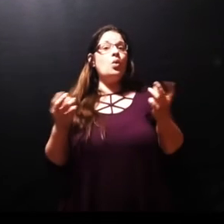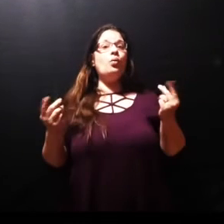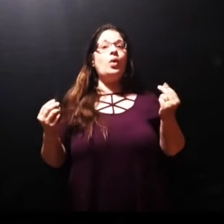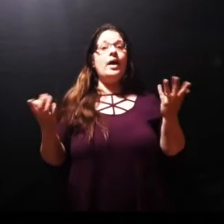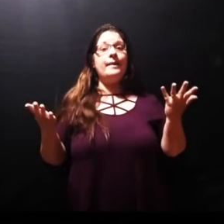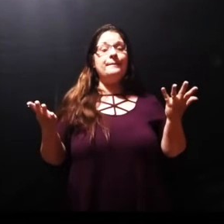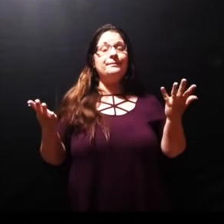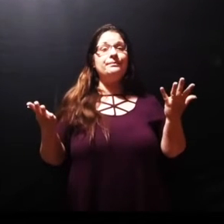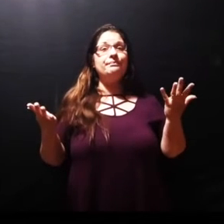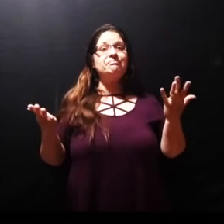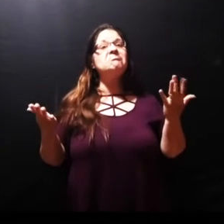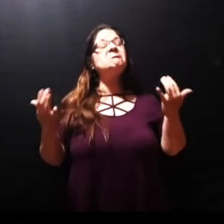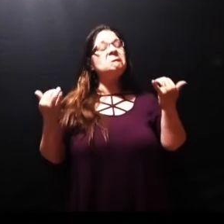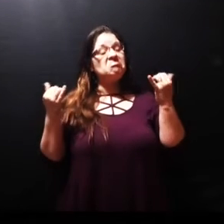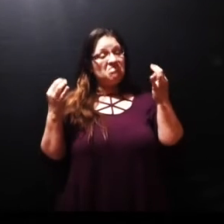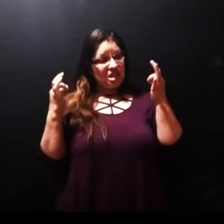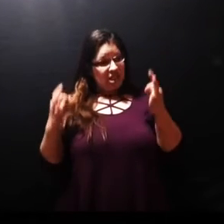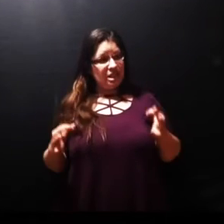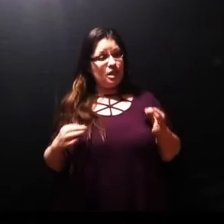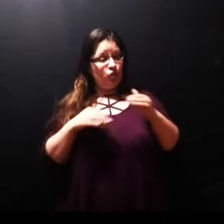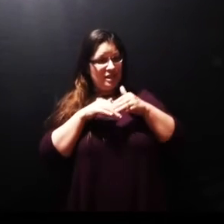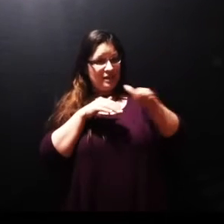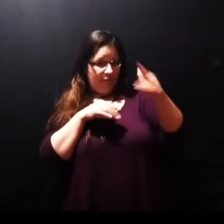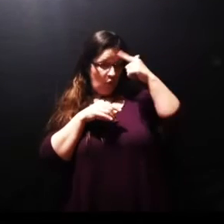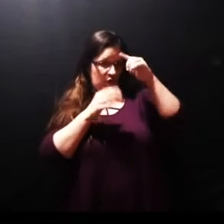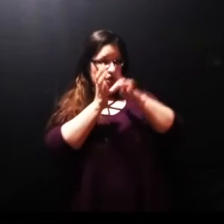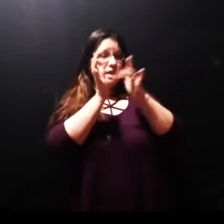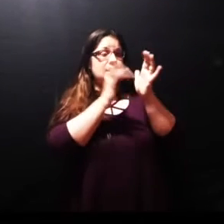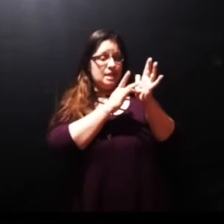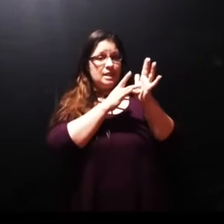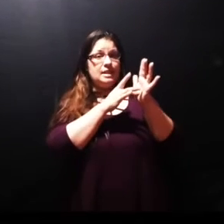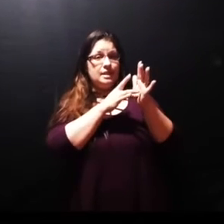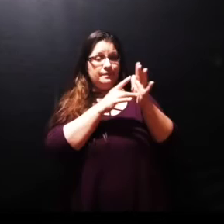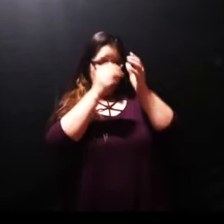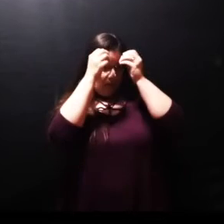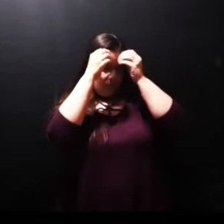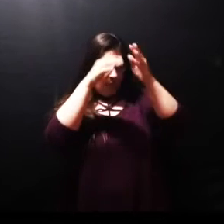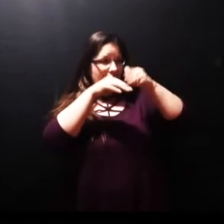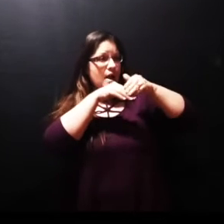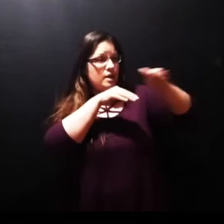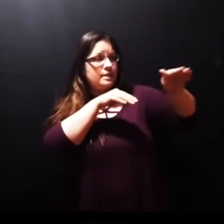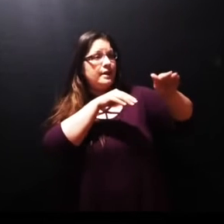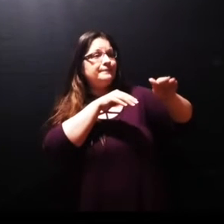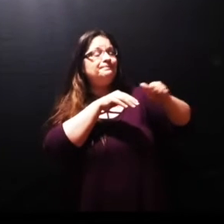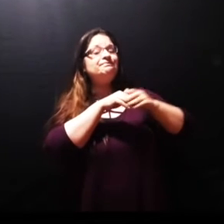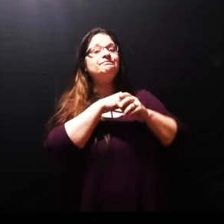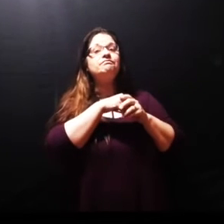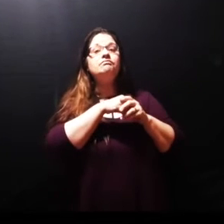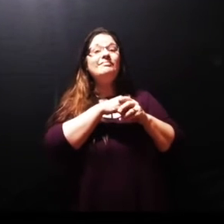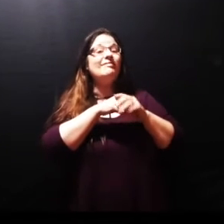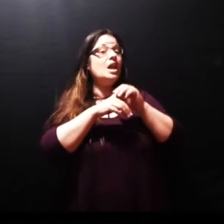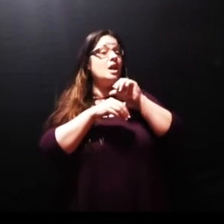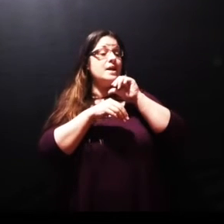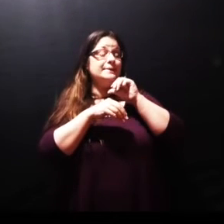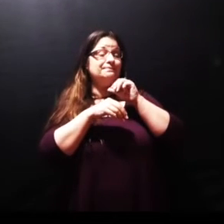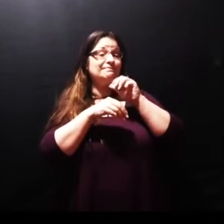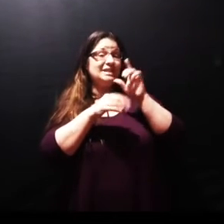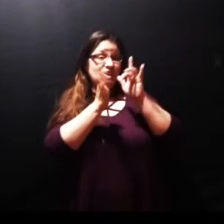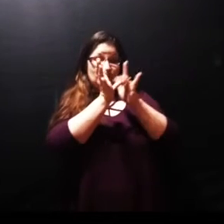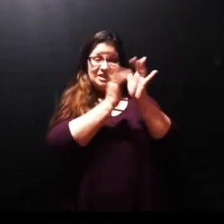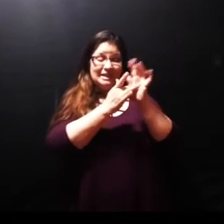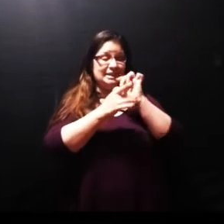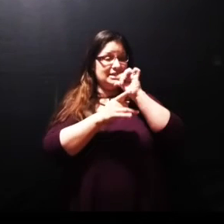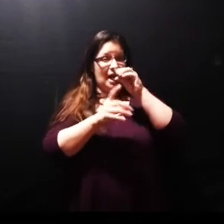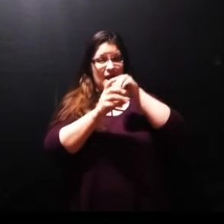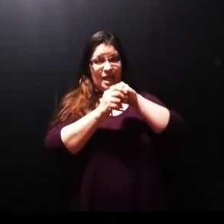only one who could offer help and his name is Jesus they immediately send for Jesus he's not in the town he is out somewhere